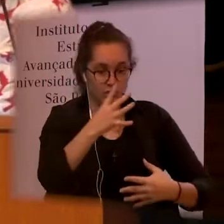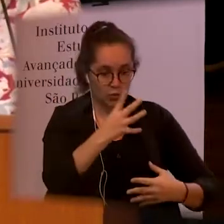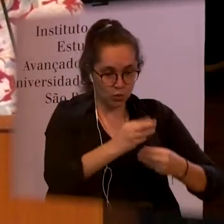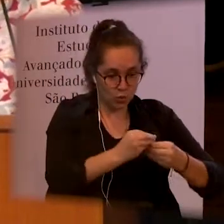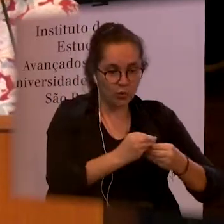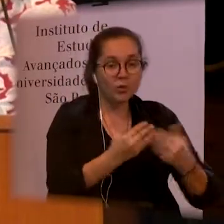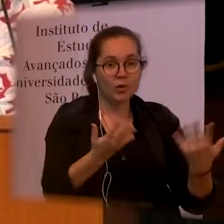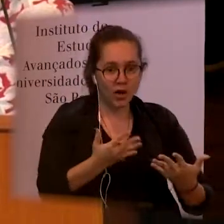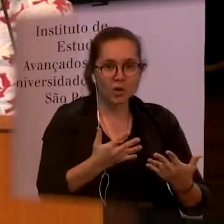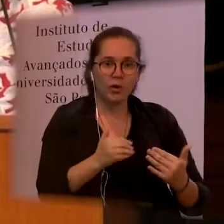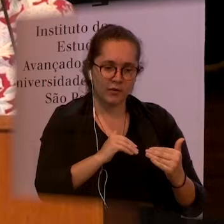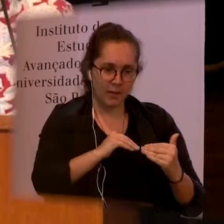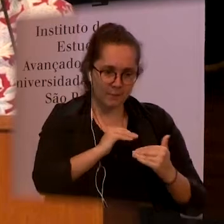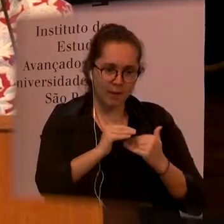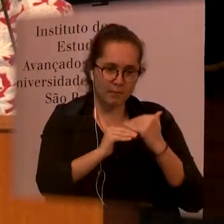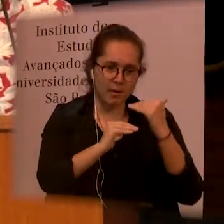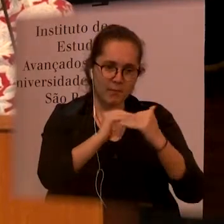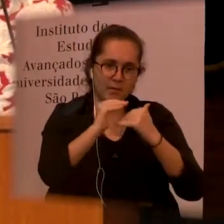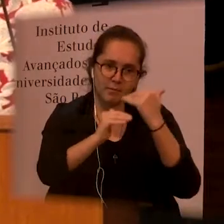more.